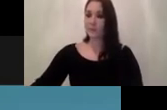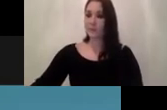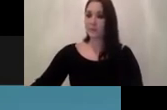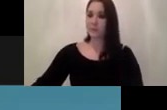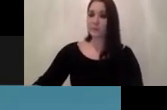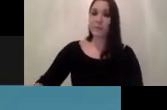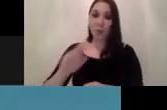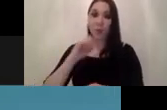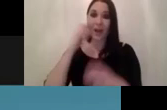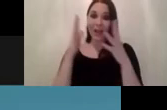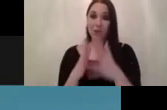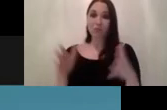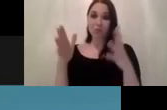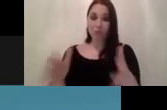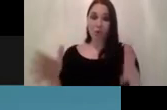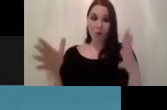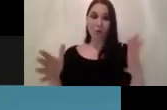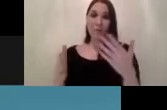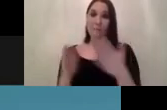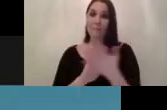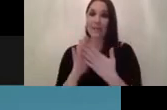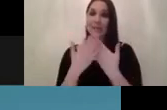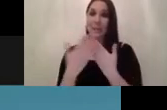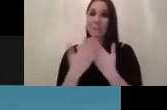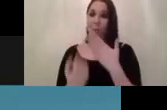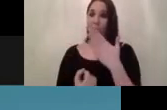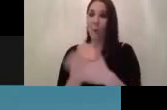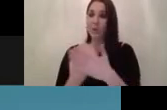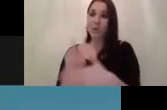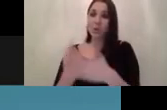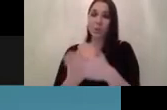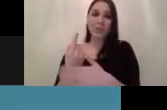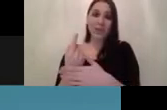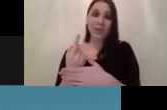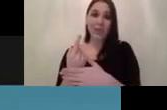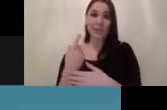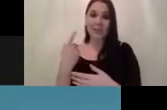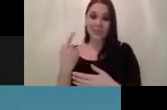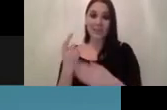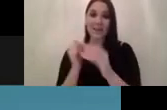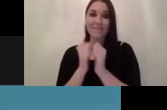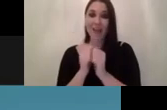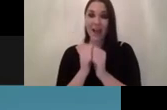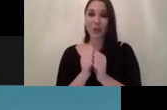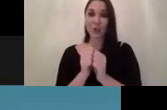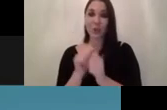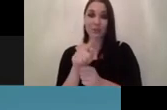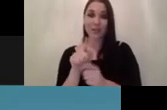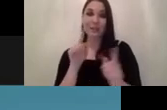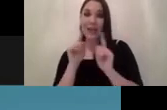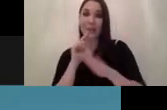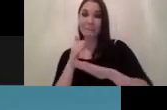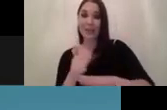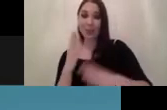and thus there will be more opportunities to generate value from this data based on machine learning